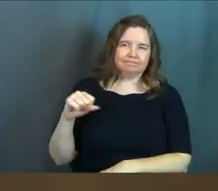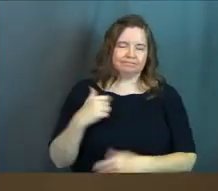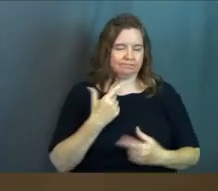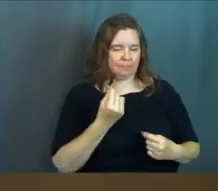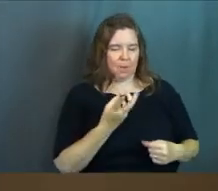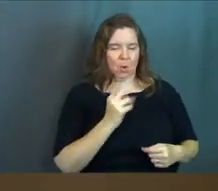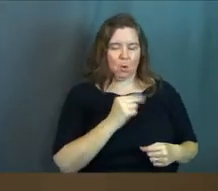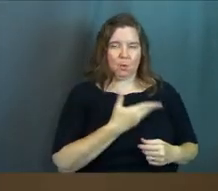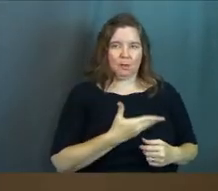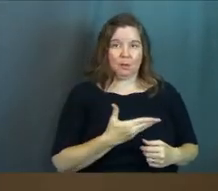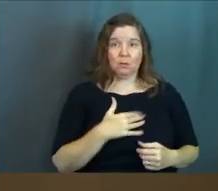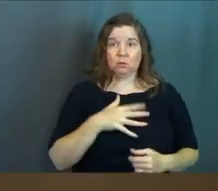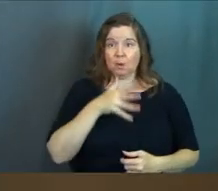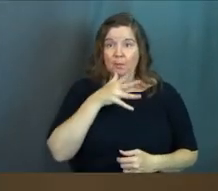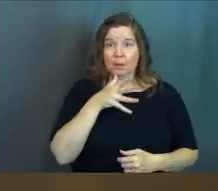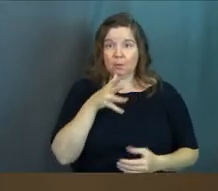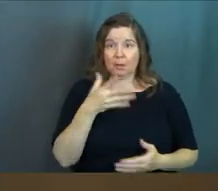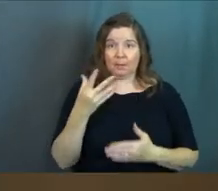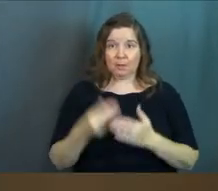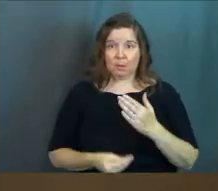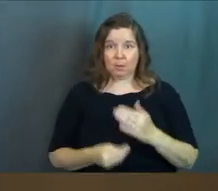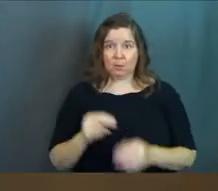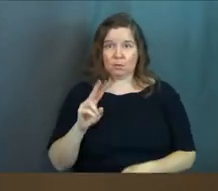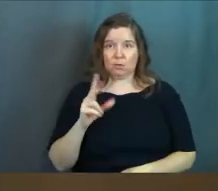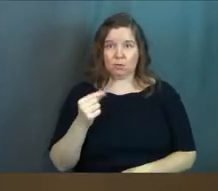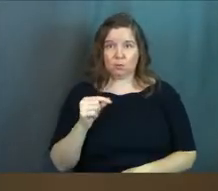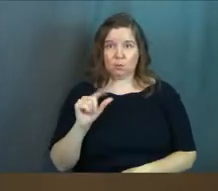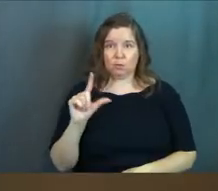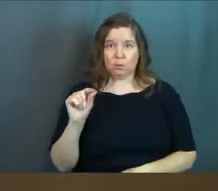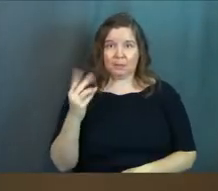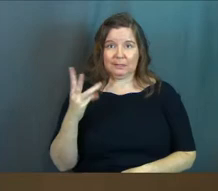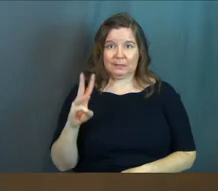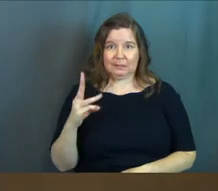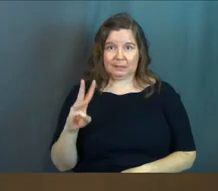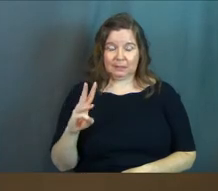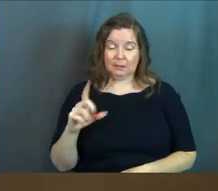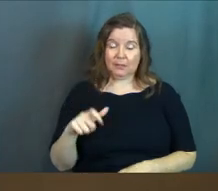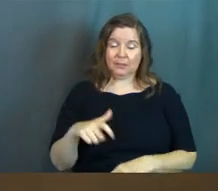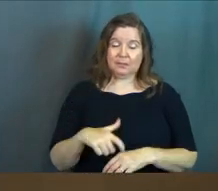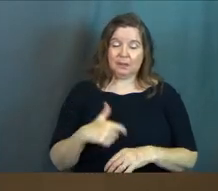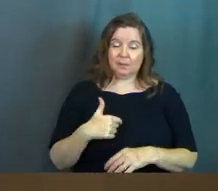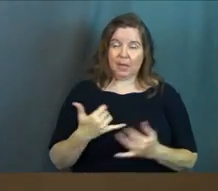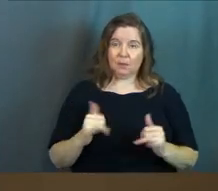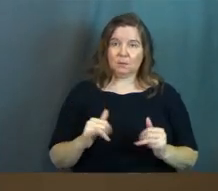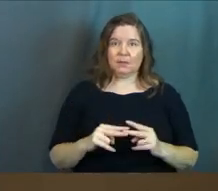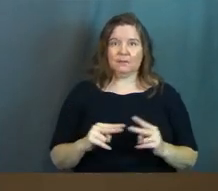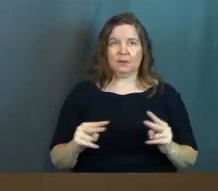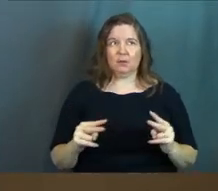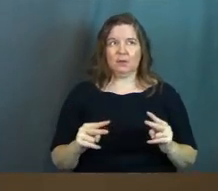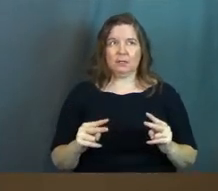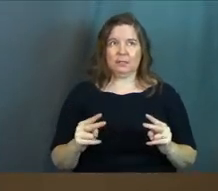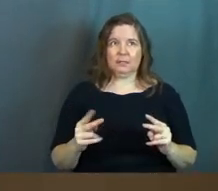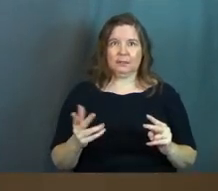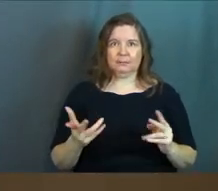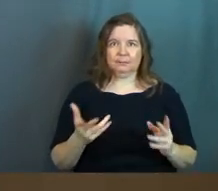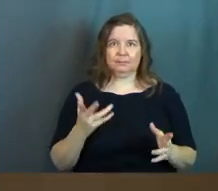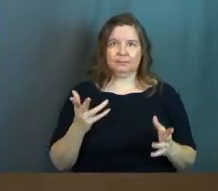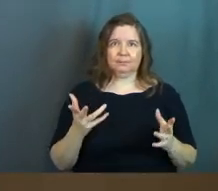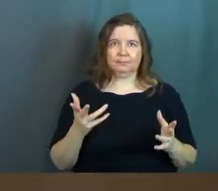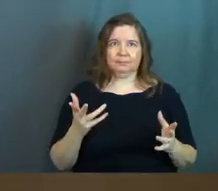So my grandmother passed away in 2016. Um, at this time I was still very much,